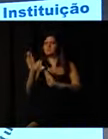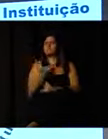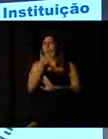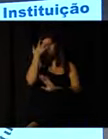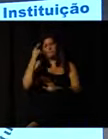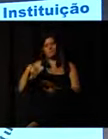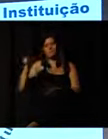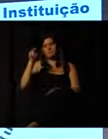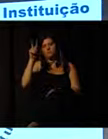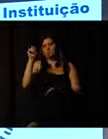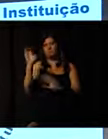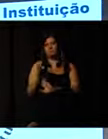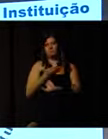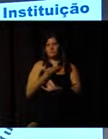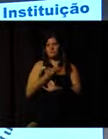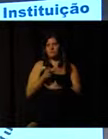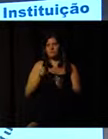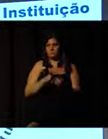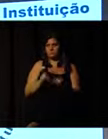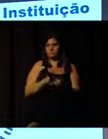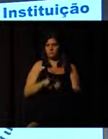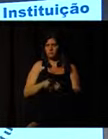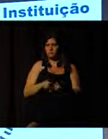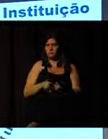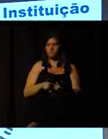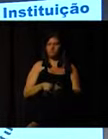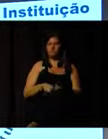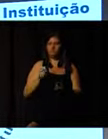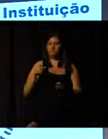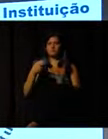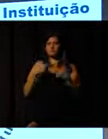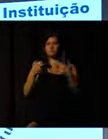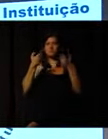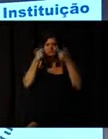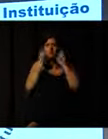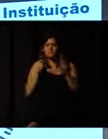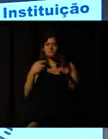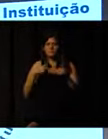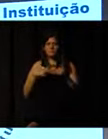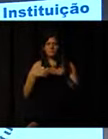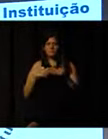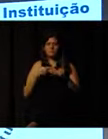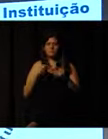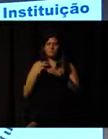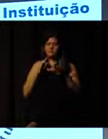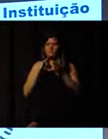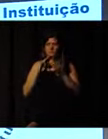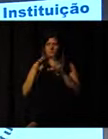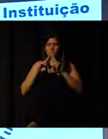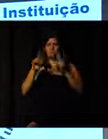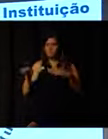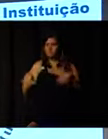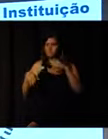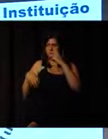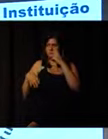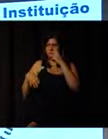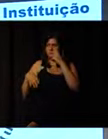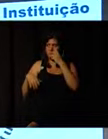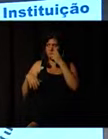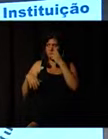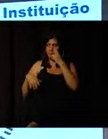people. YMCA is an institution that is very interesting because due to the